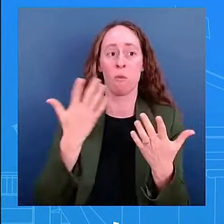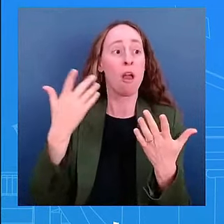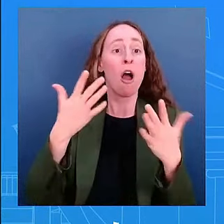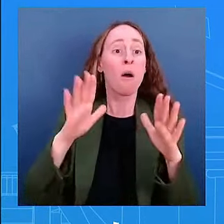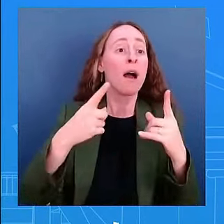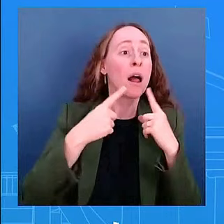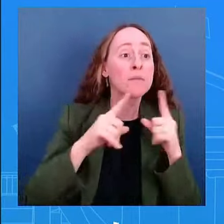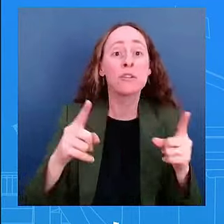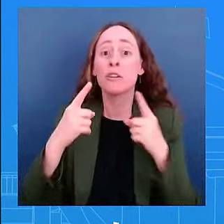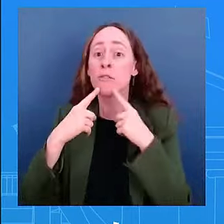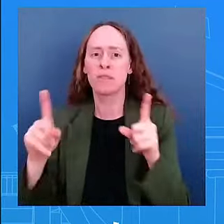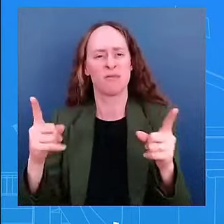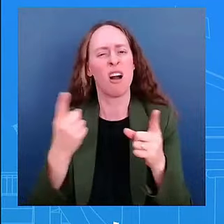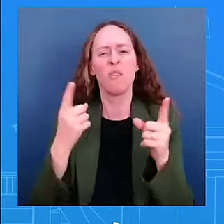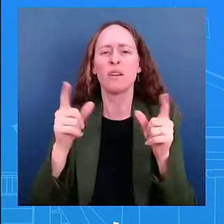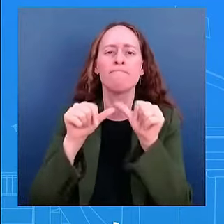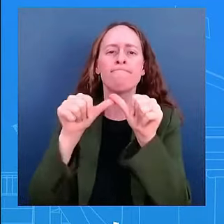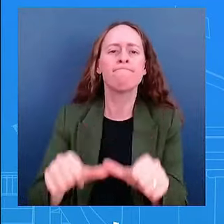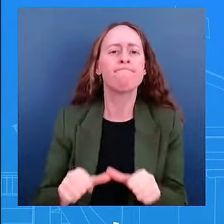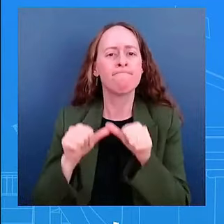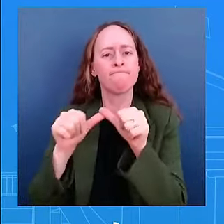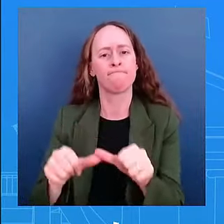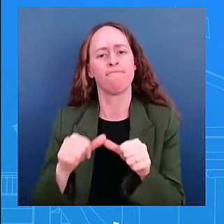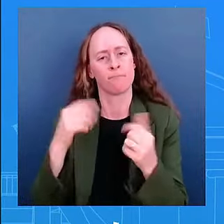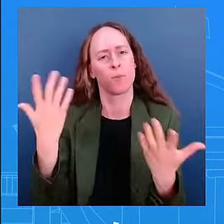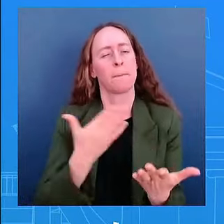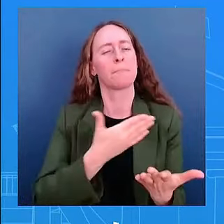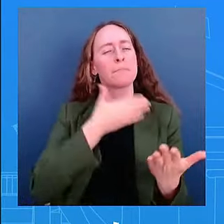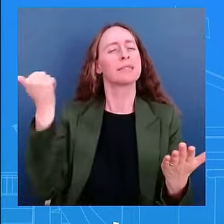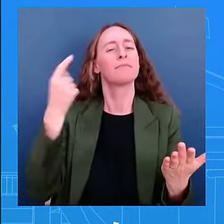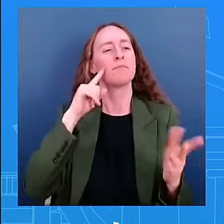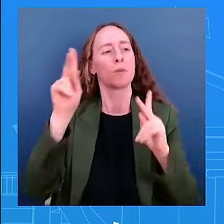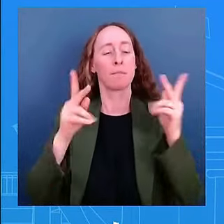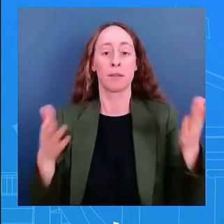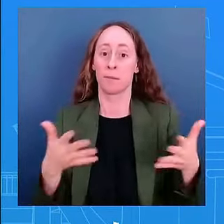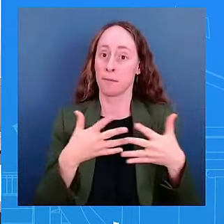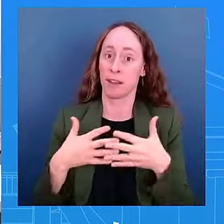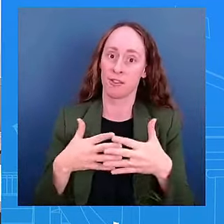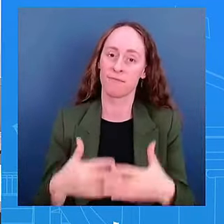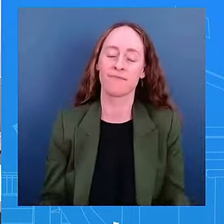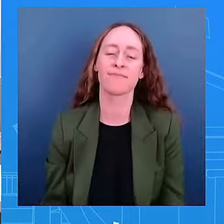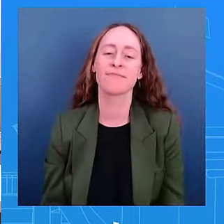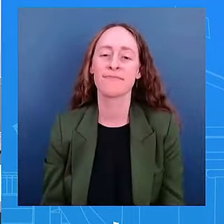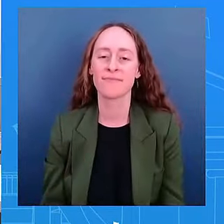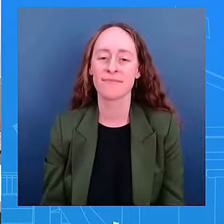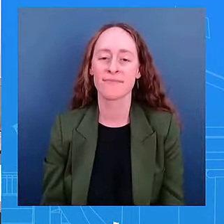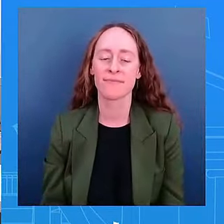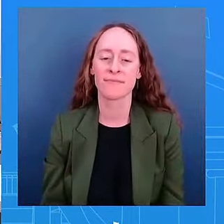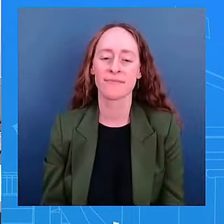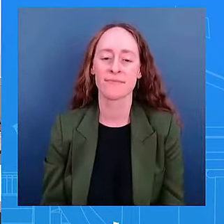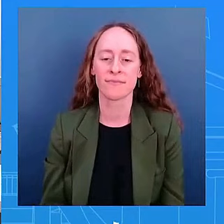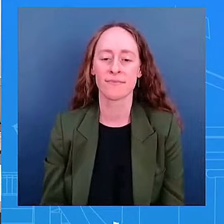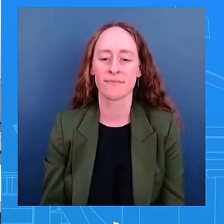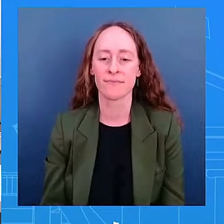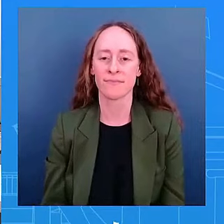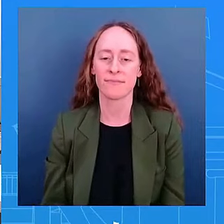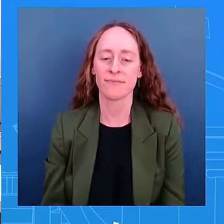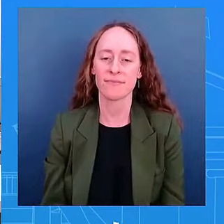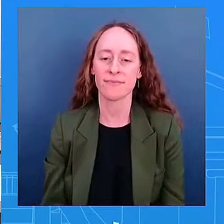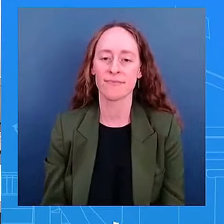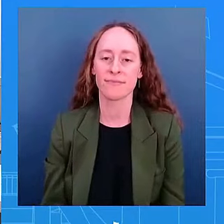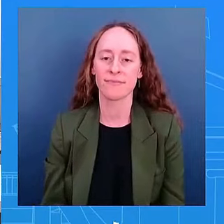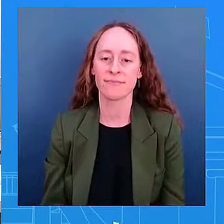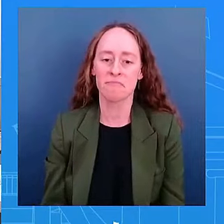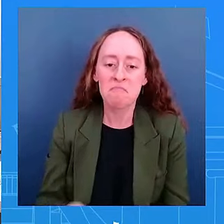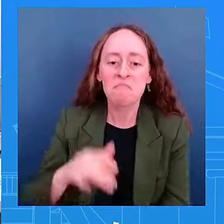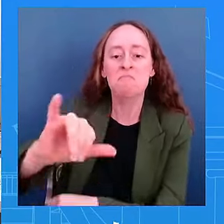behalf of the american people okay thanks green last night the president said he's been talking to the vice president about her potential running mate could you